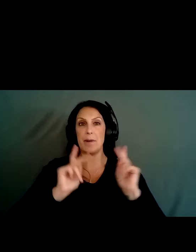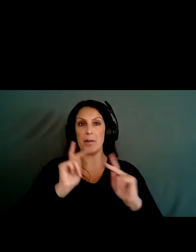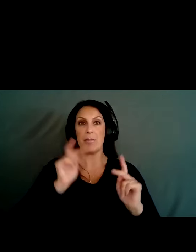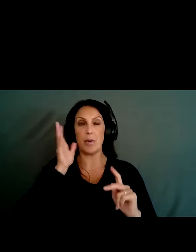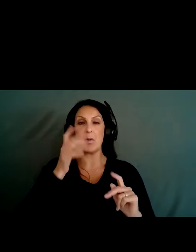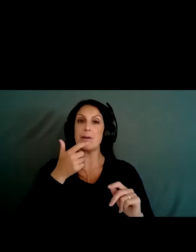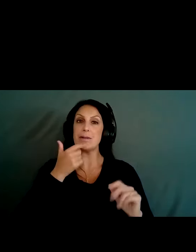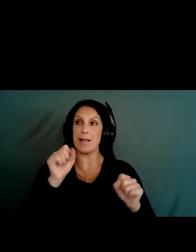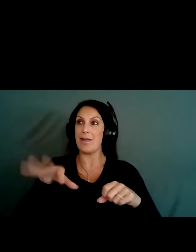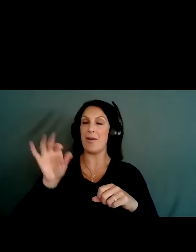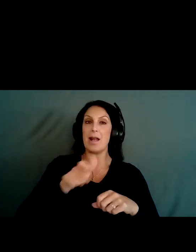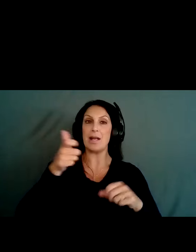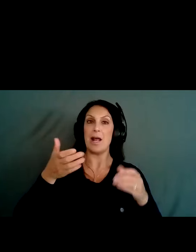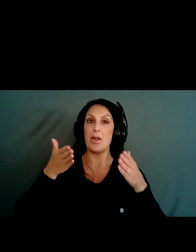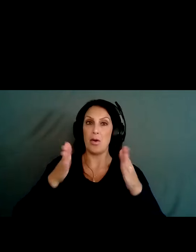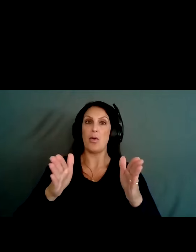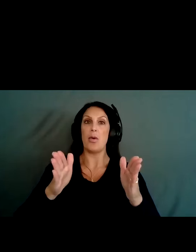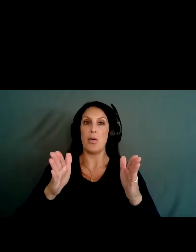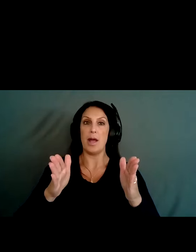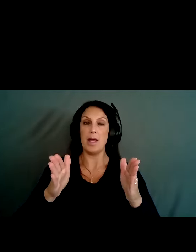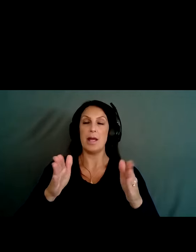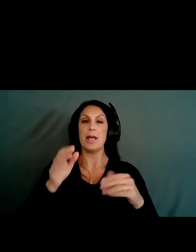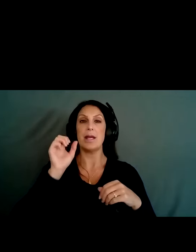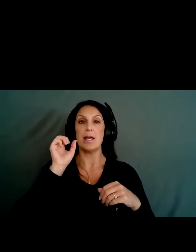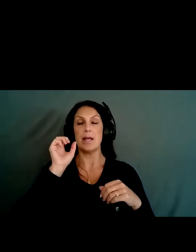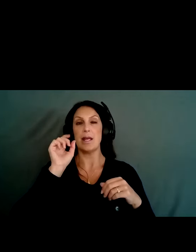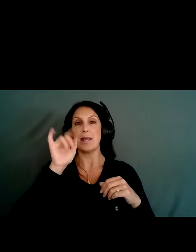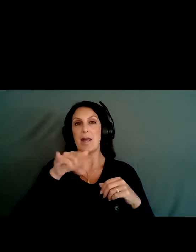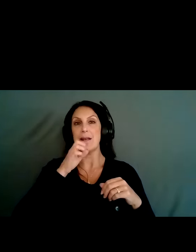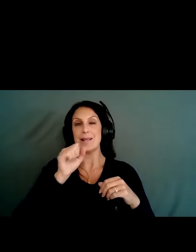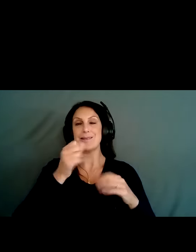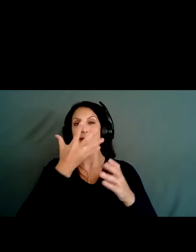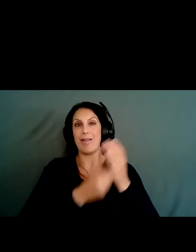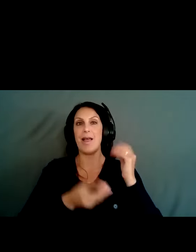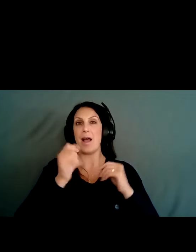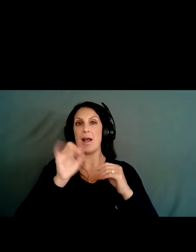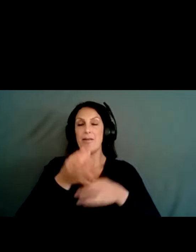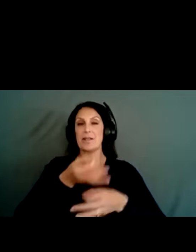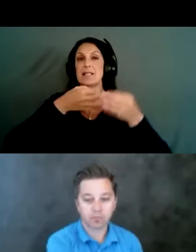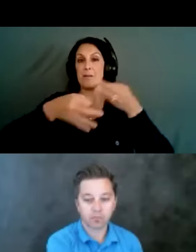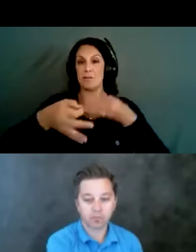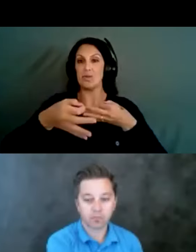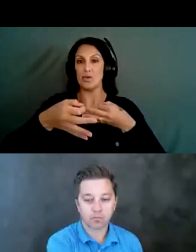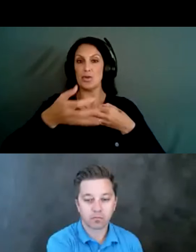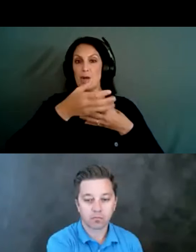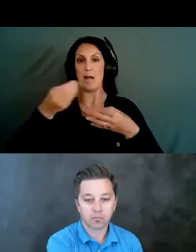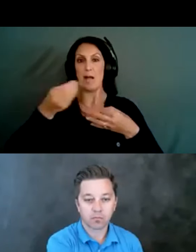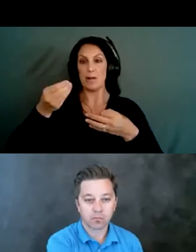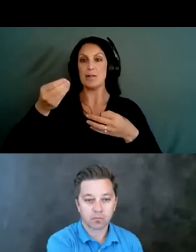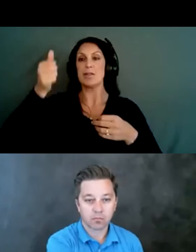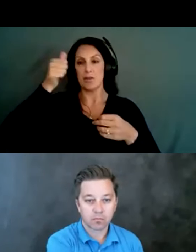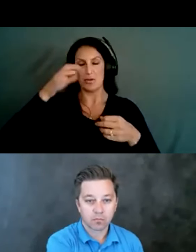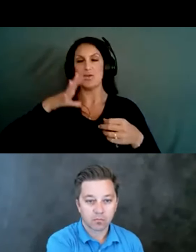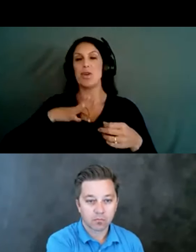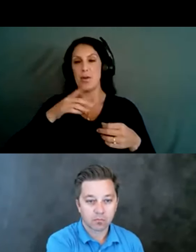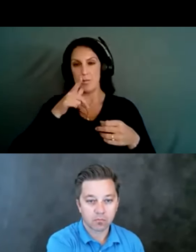find another way? And numerous studies have demonstrated that there is a lack of substitution. And there's a gentleman who's really